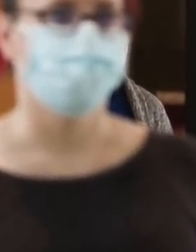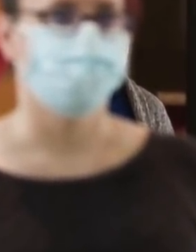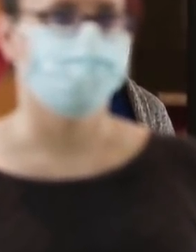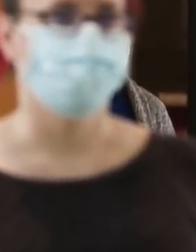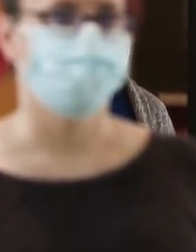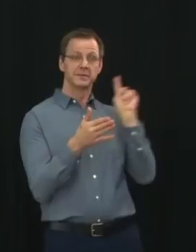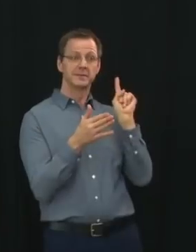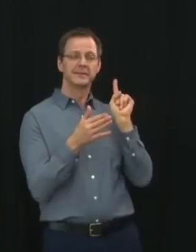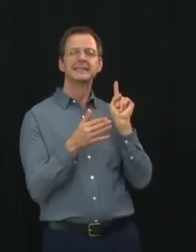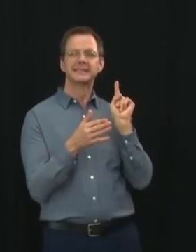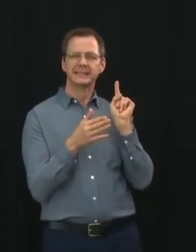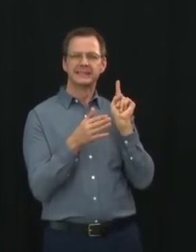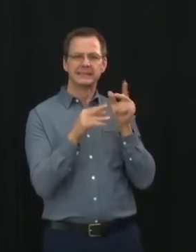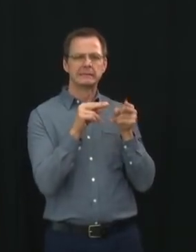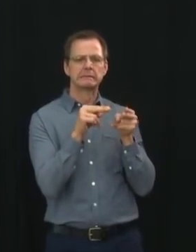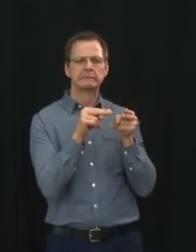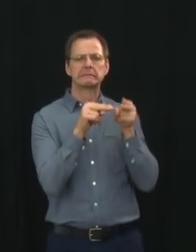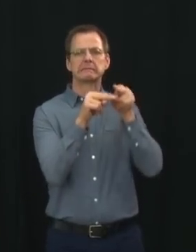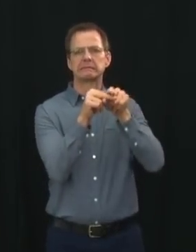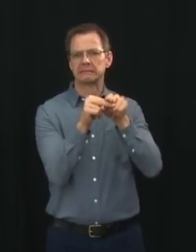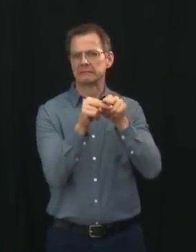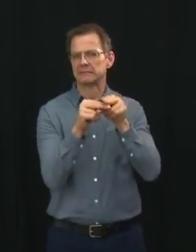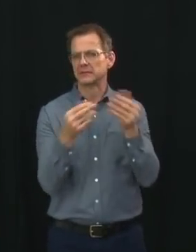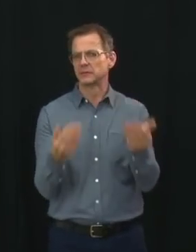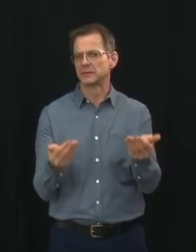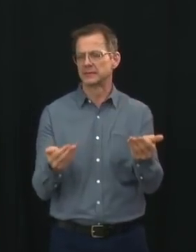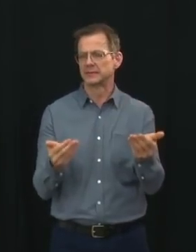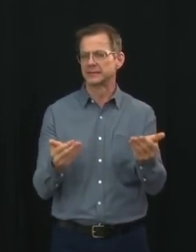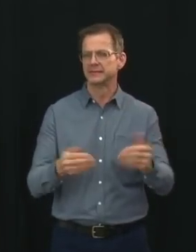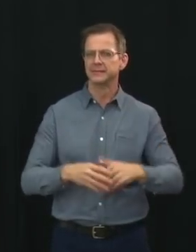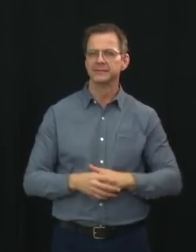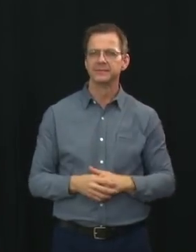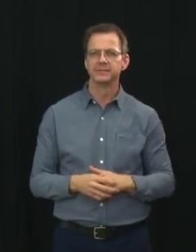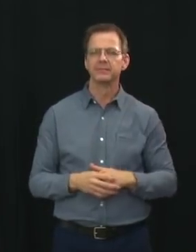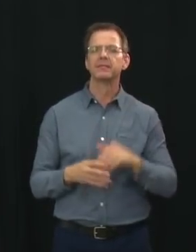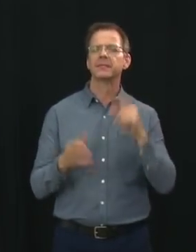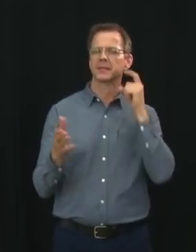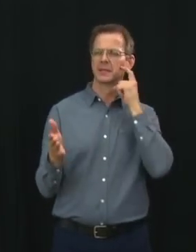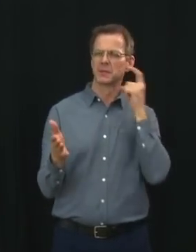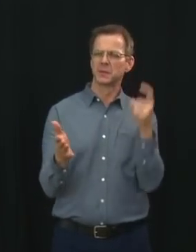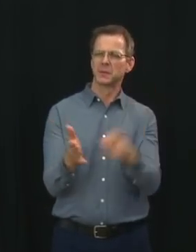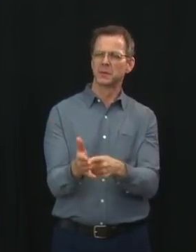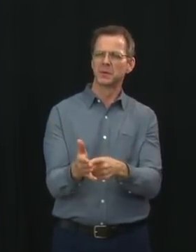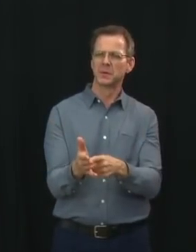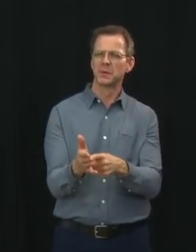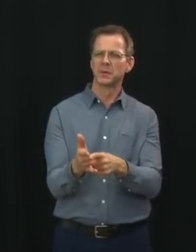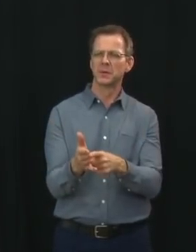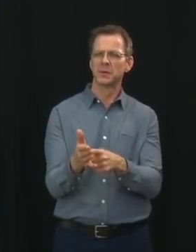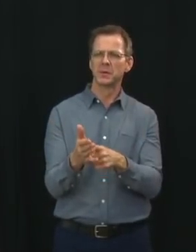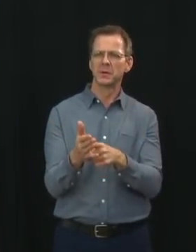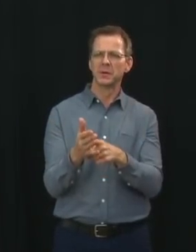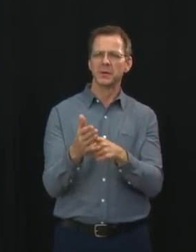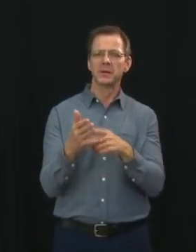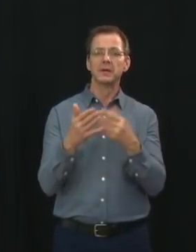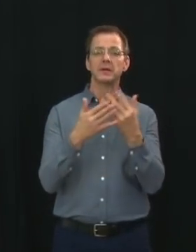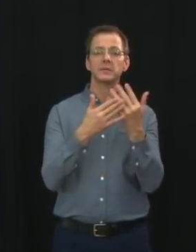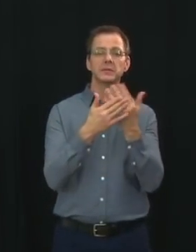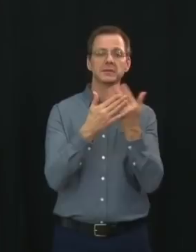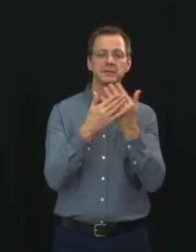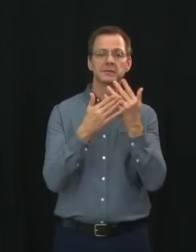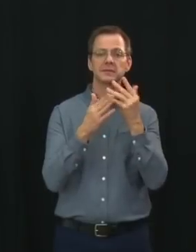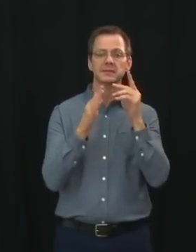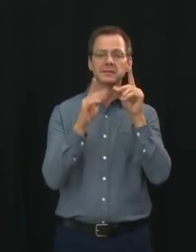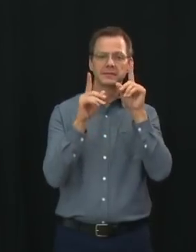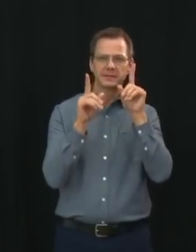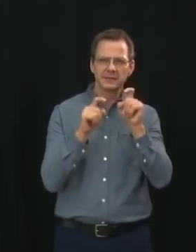A number of sites across the province, including Edmonton and Calgary, are showing initial signs of increasing trends. However, as we